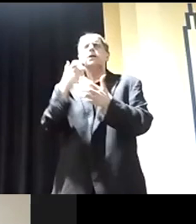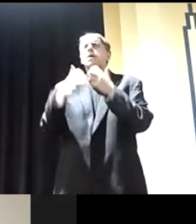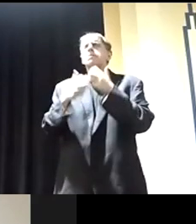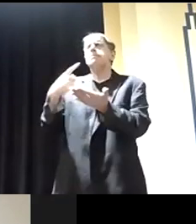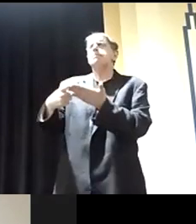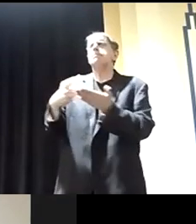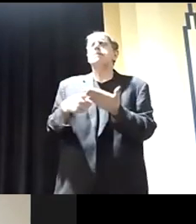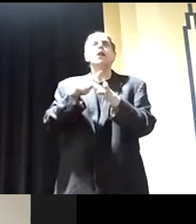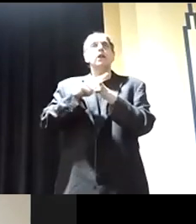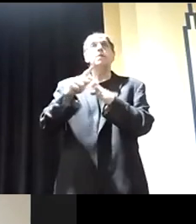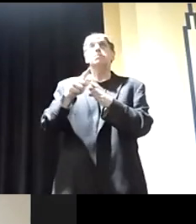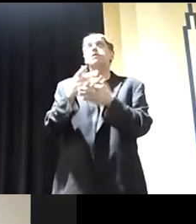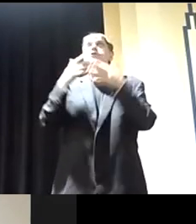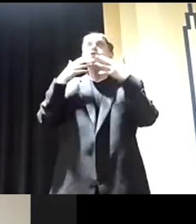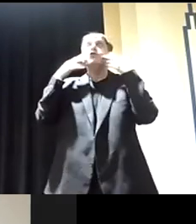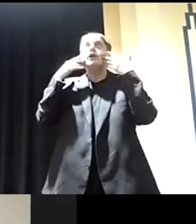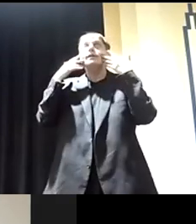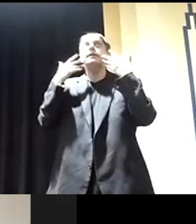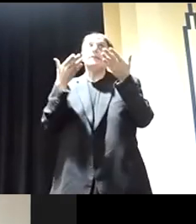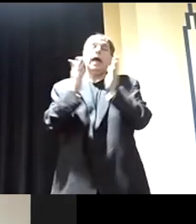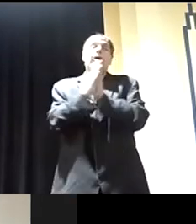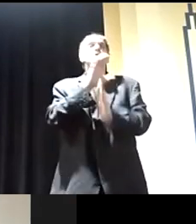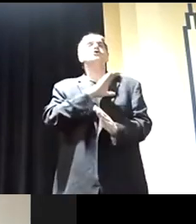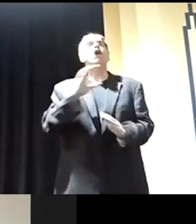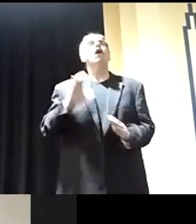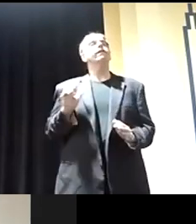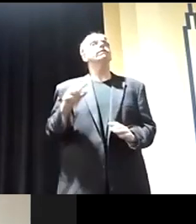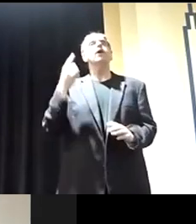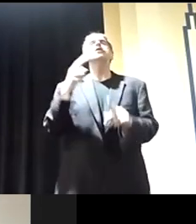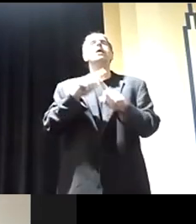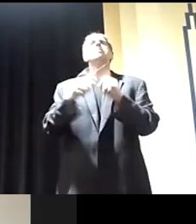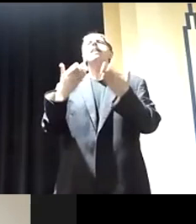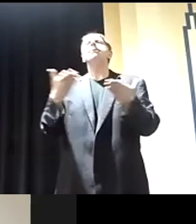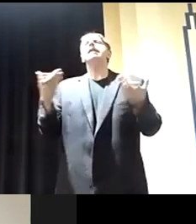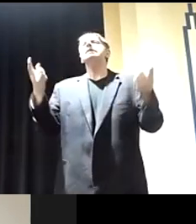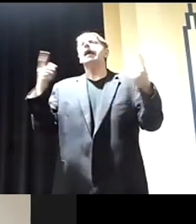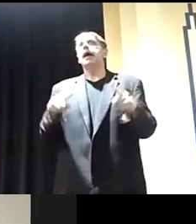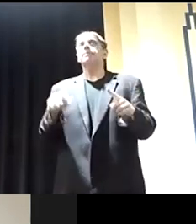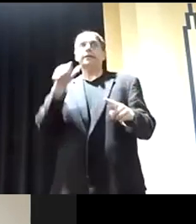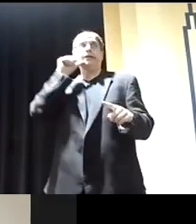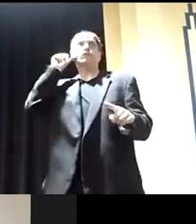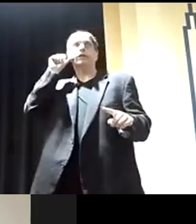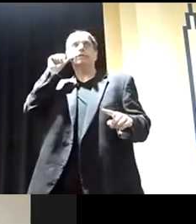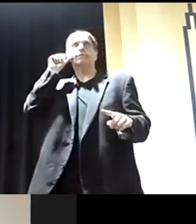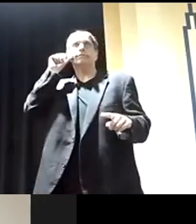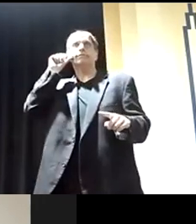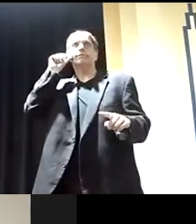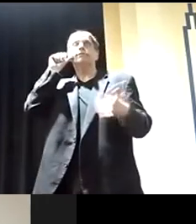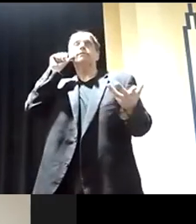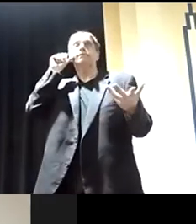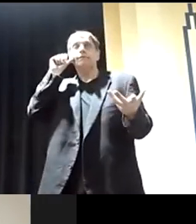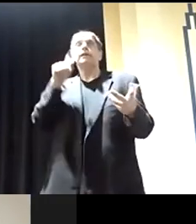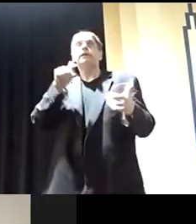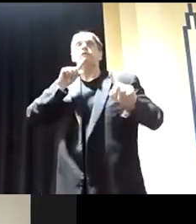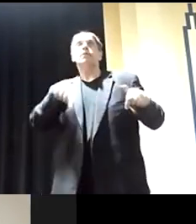professional courtesy is you would go through Congress, but things happened yesterday in this world now.